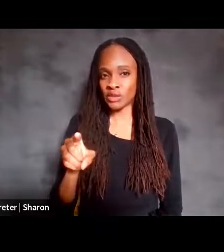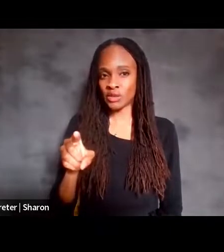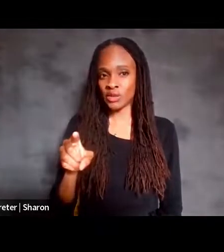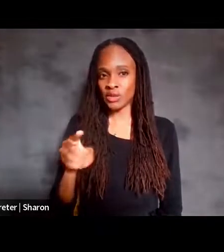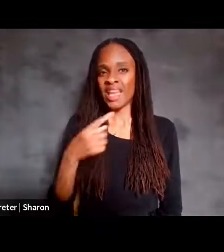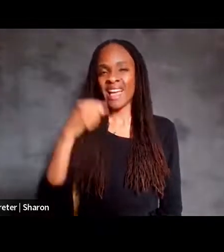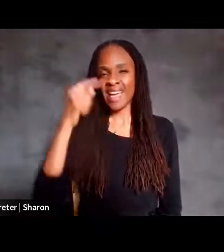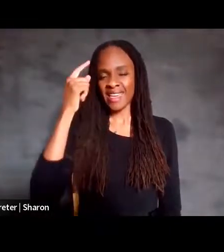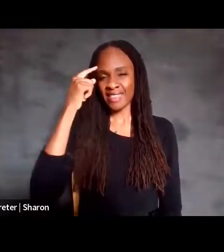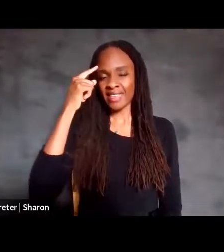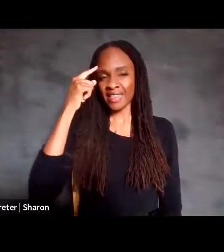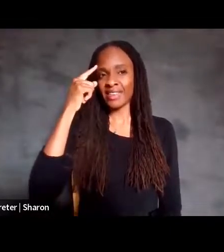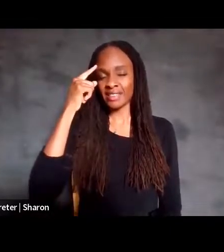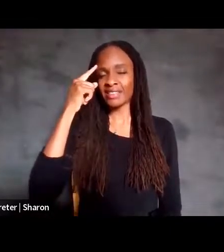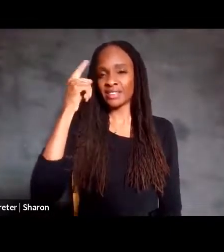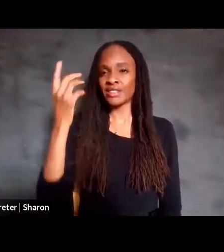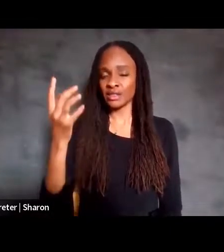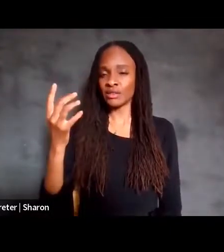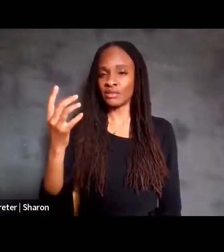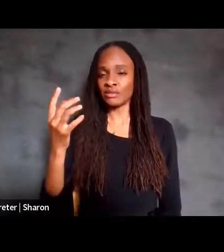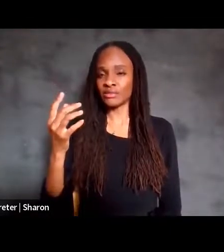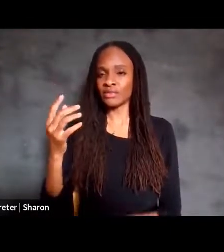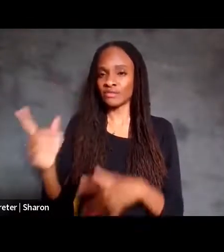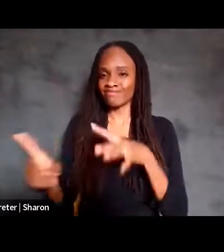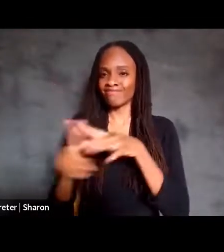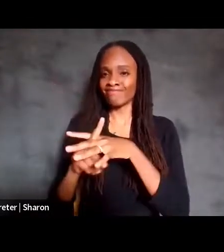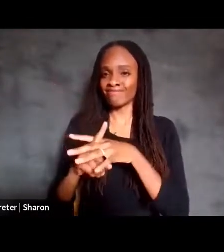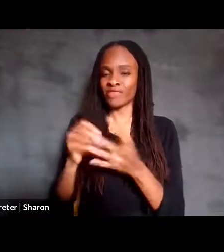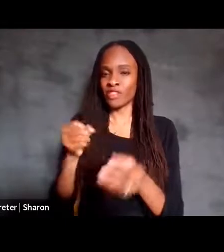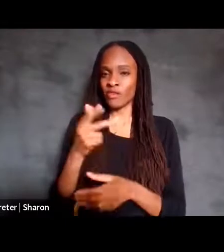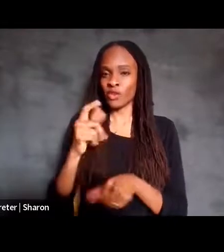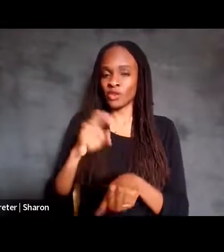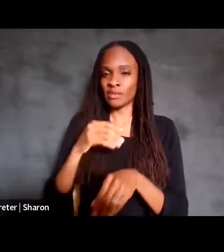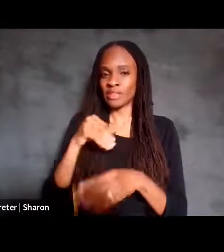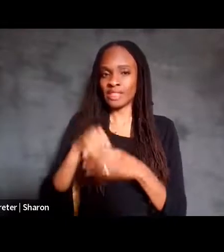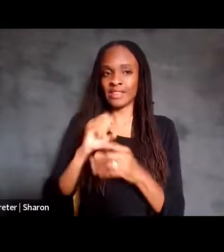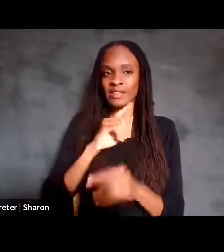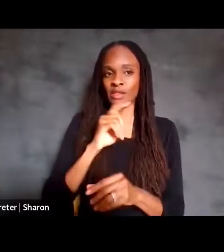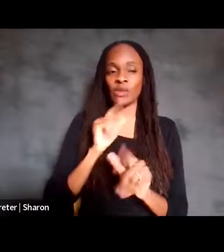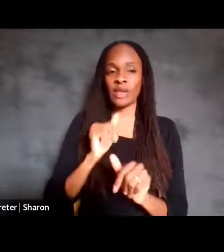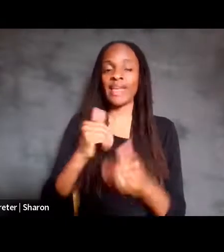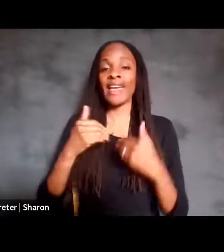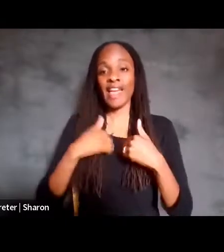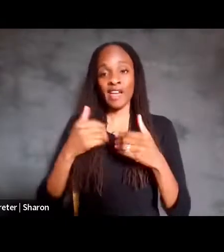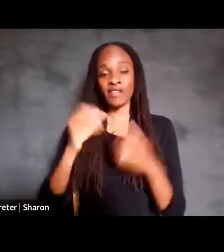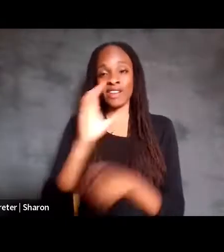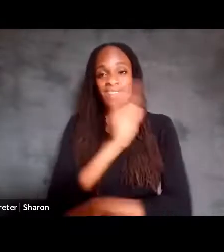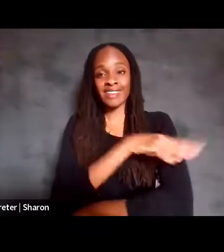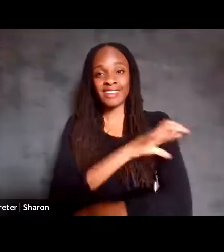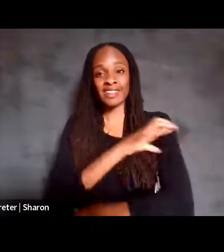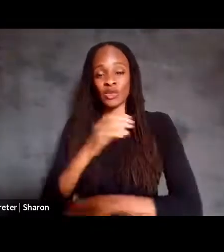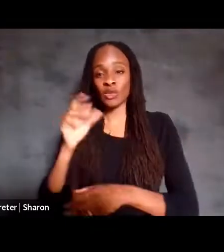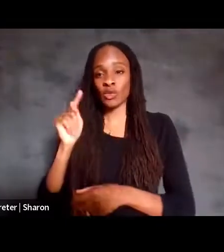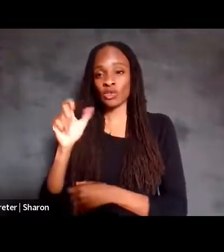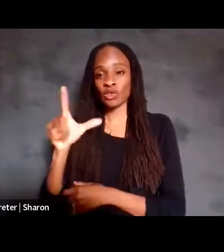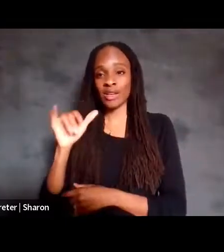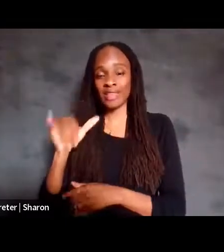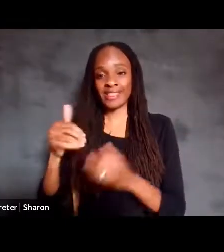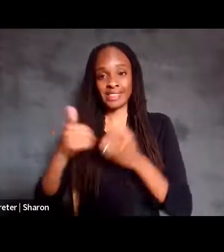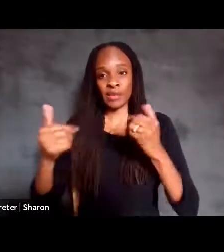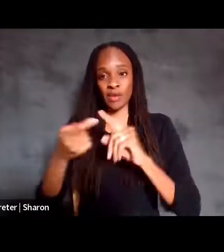a few times in the Q&A is that there's also a clinical trial that's separate from what we do. does not use brain implants, but